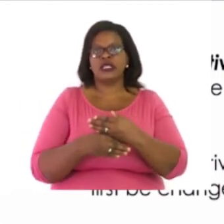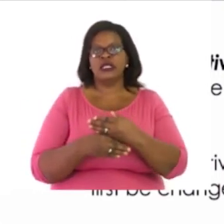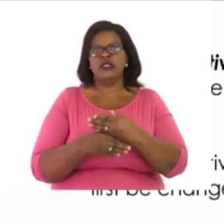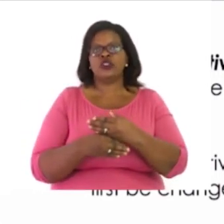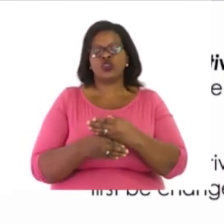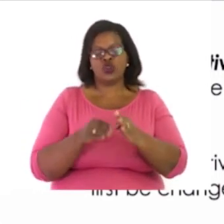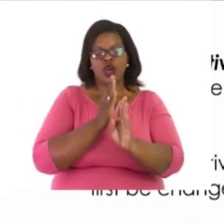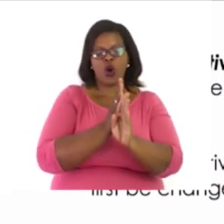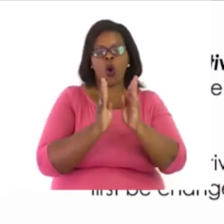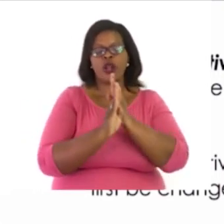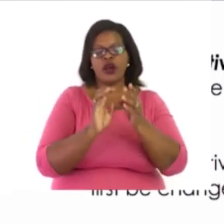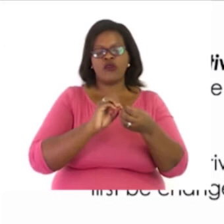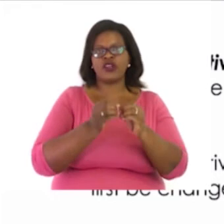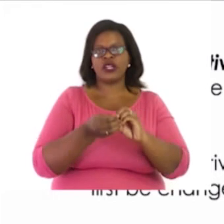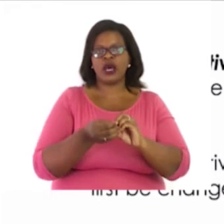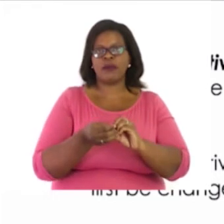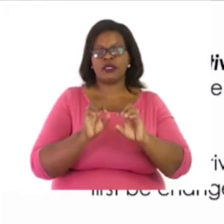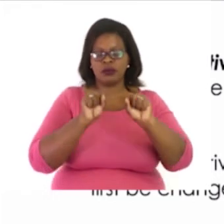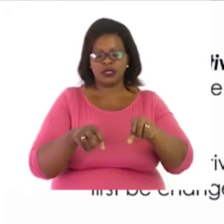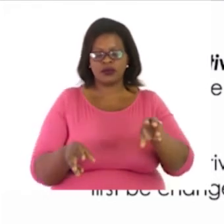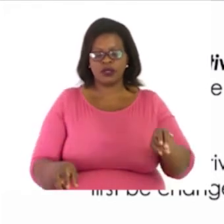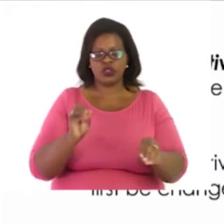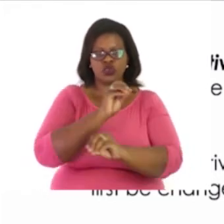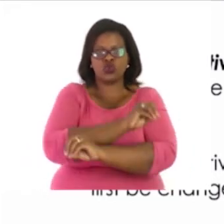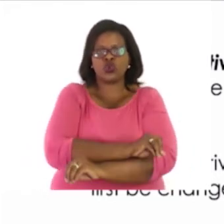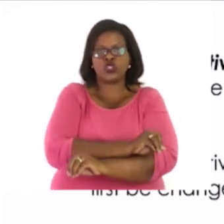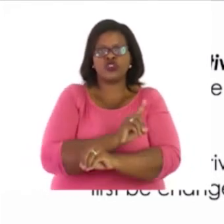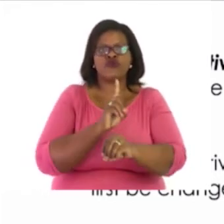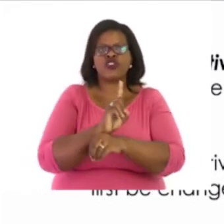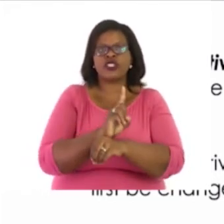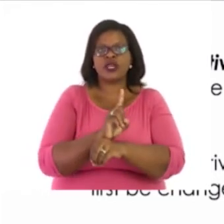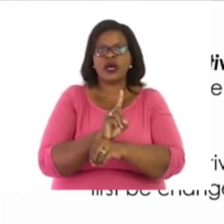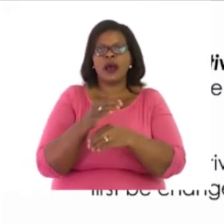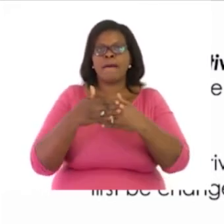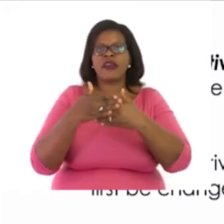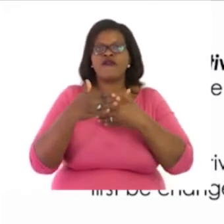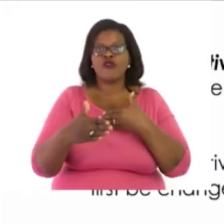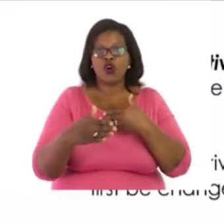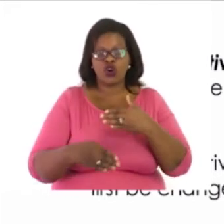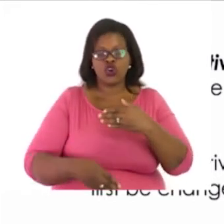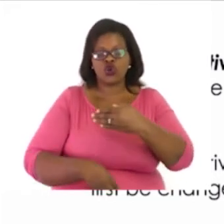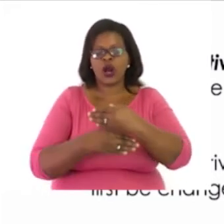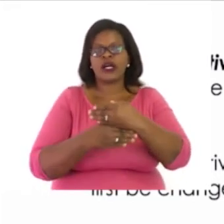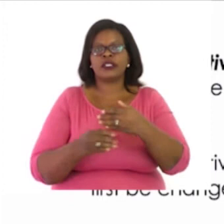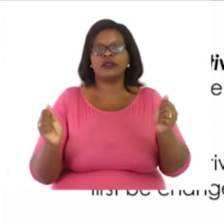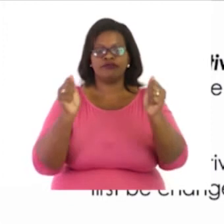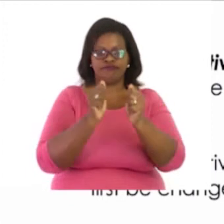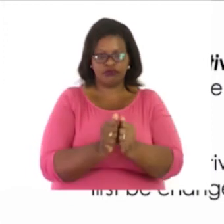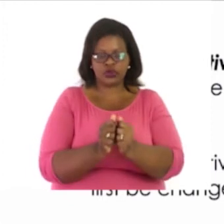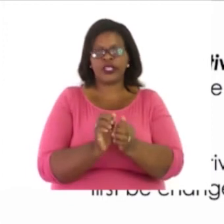should be changed first. And then, only the numbers is added together.